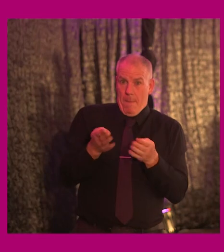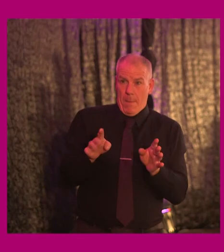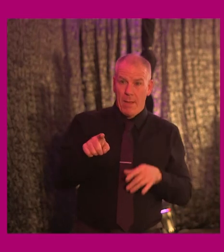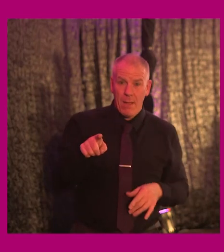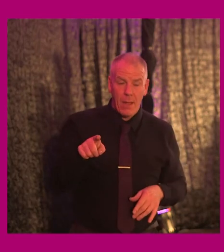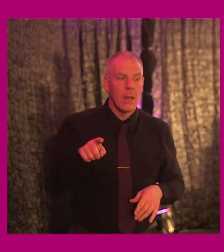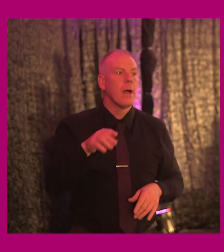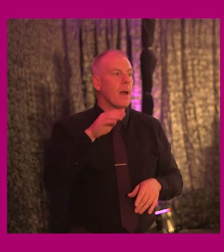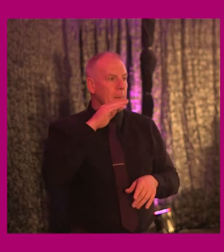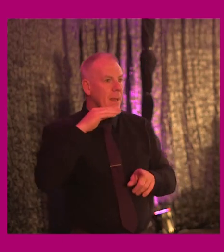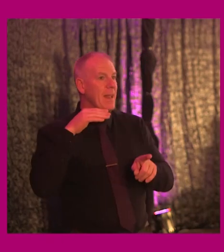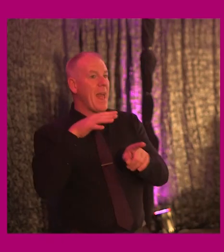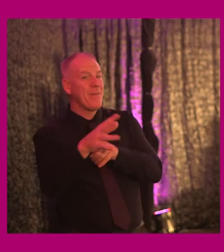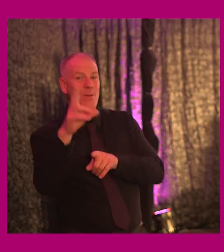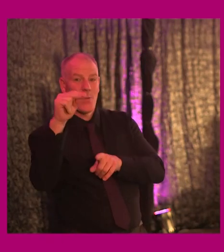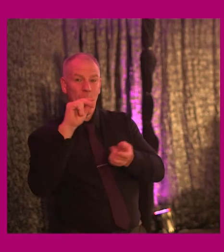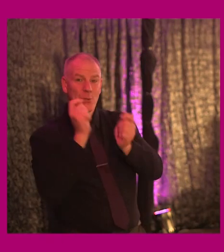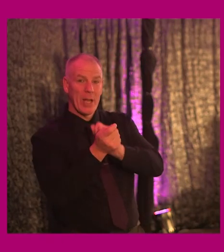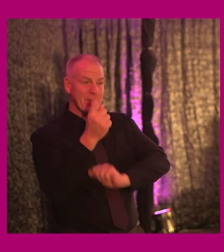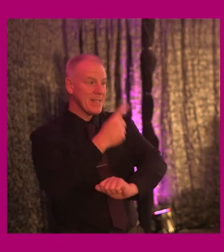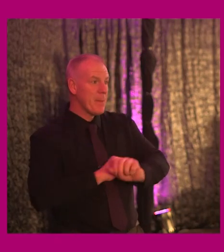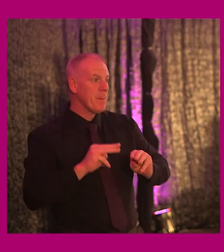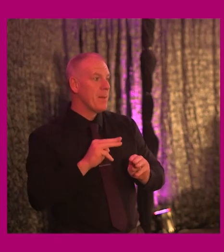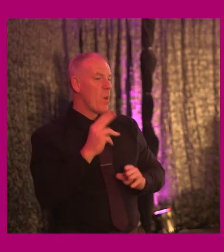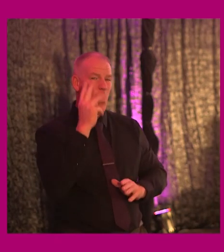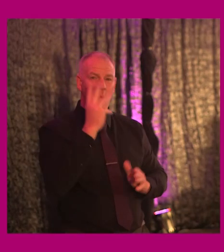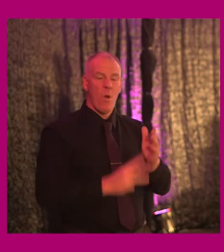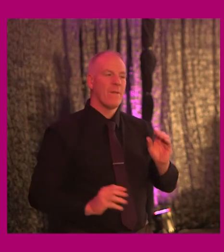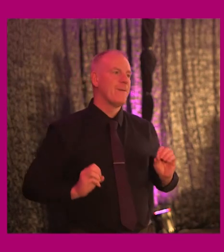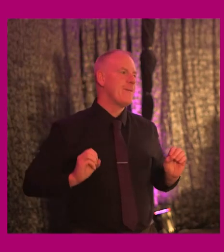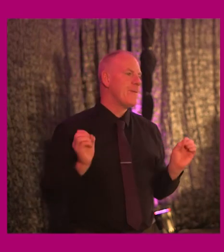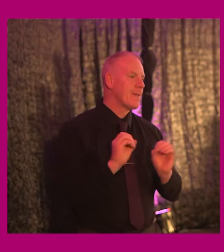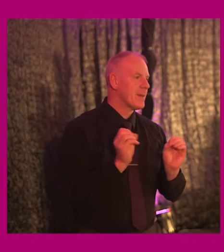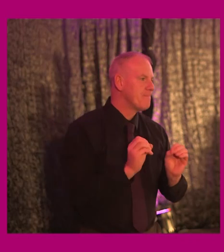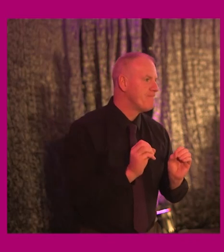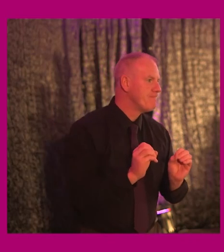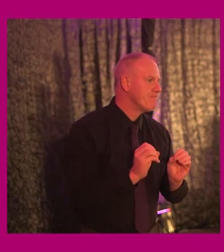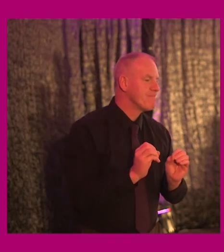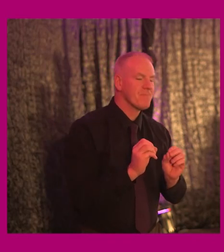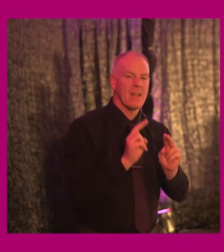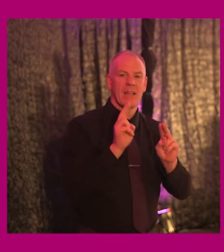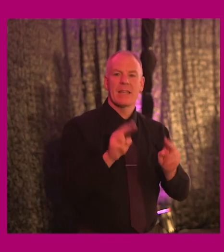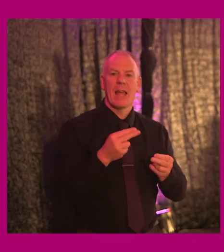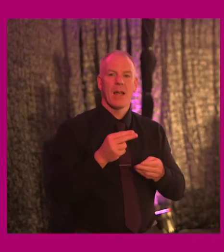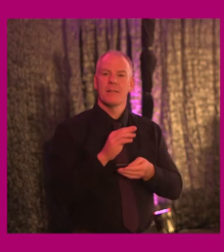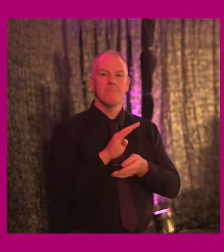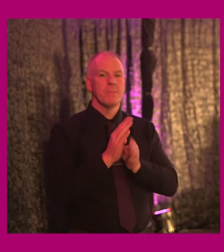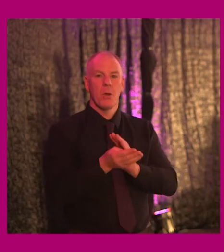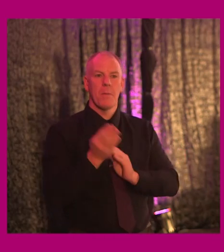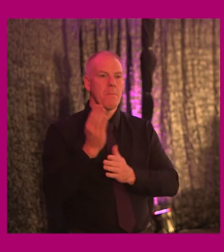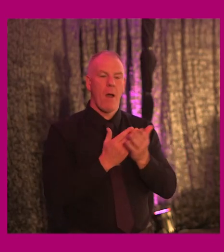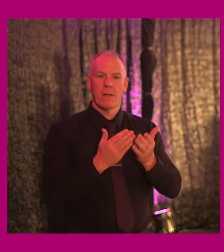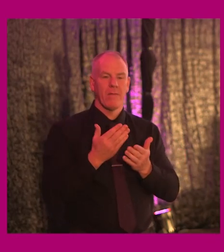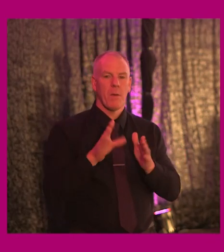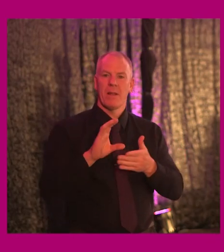results in no change for disabled people, it is worthless and cannot be the basis upon which public funding is